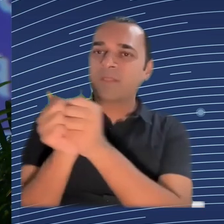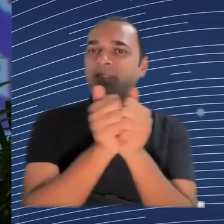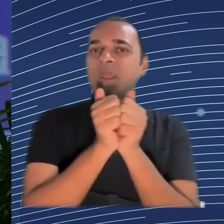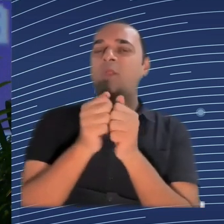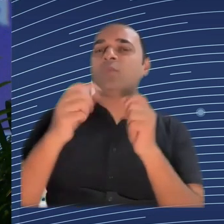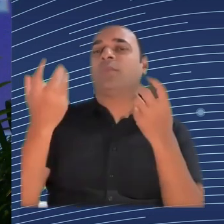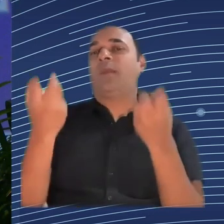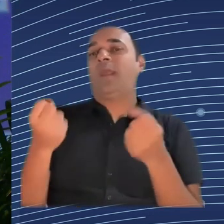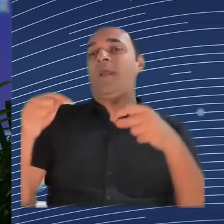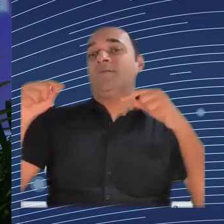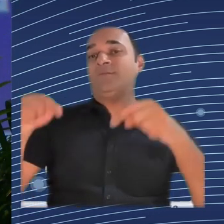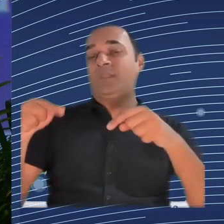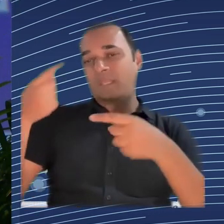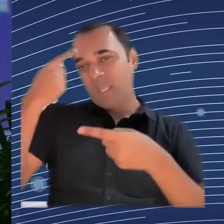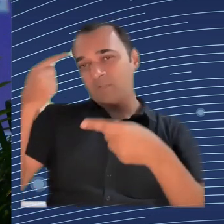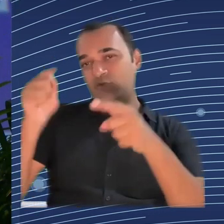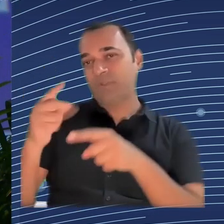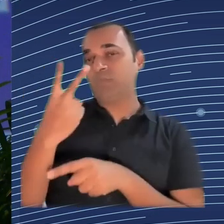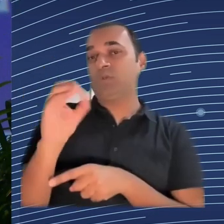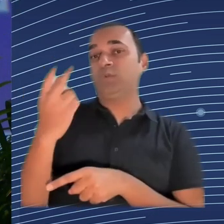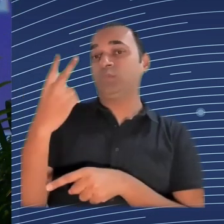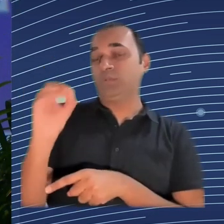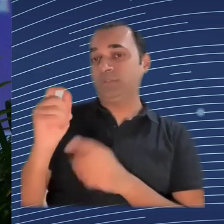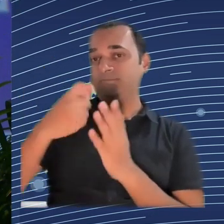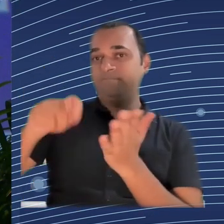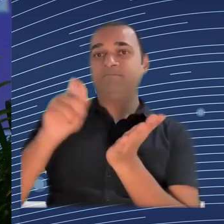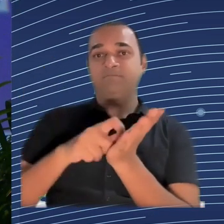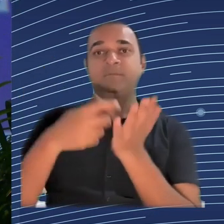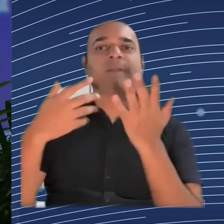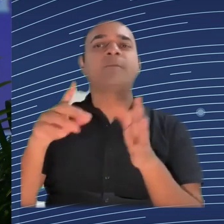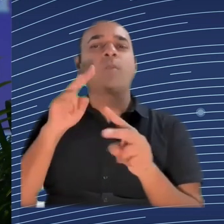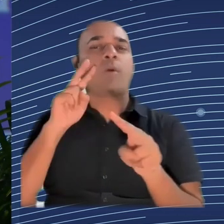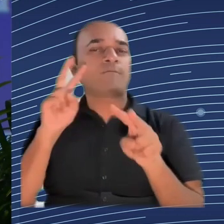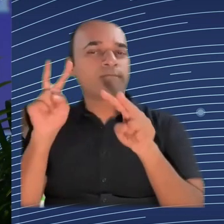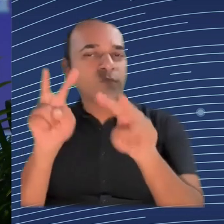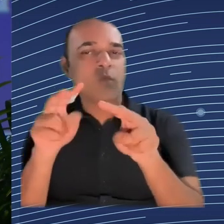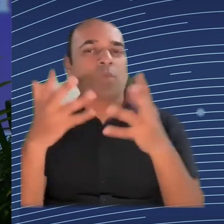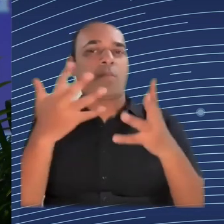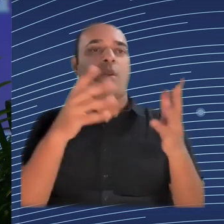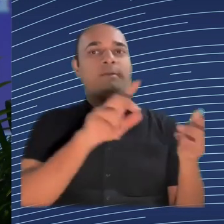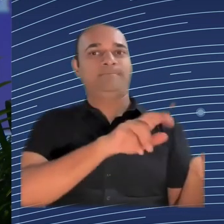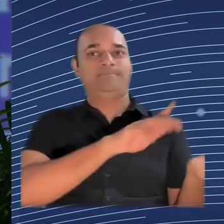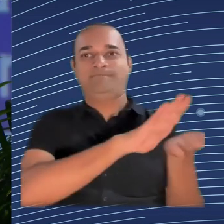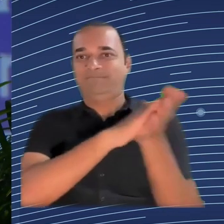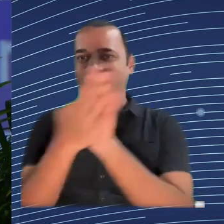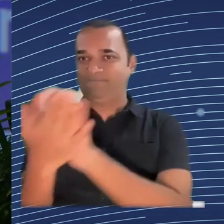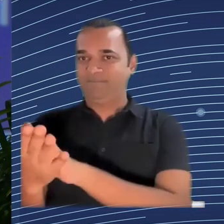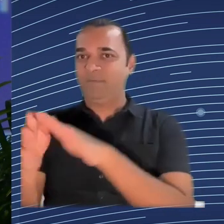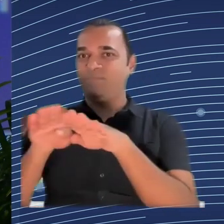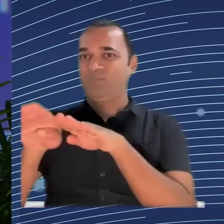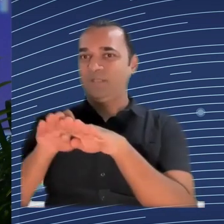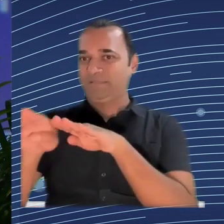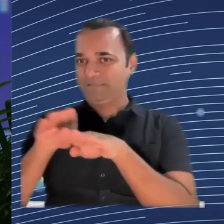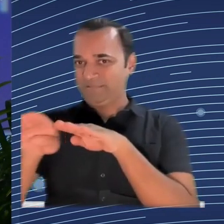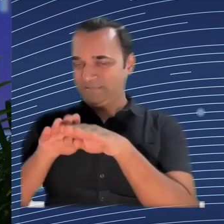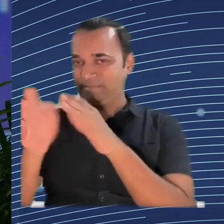we need to find the right balance in terms of respecting industrial relations practices in the member states. But we're also aware that there is first the one coming on